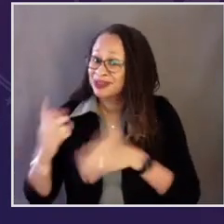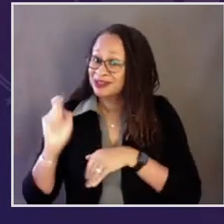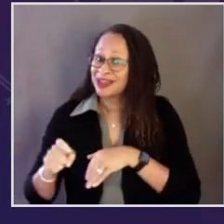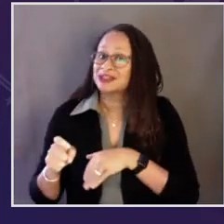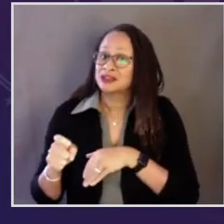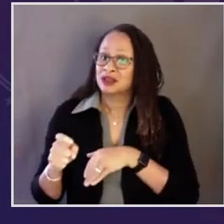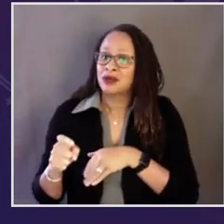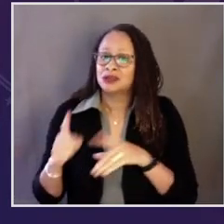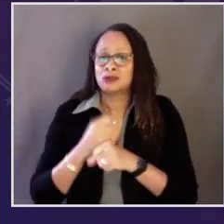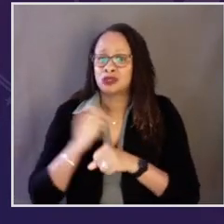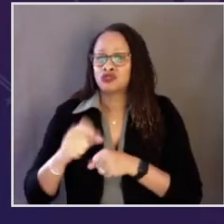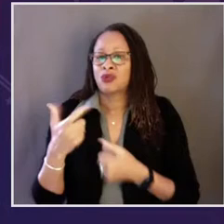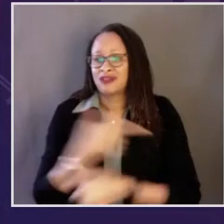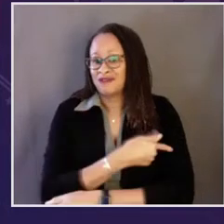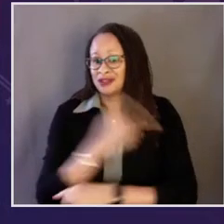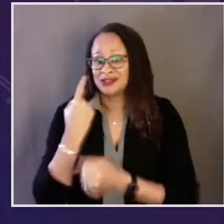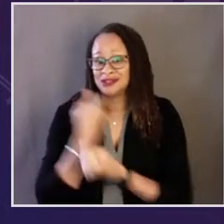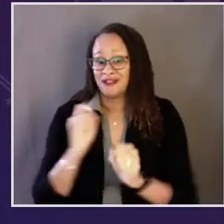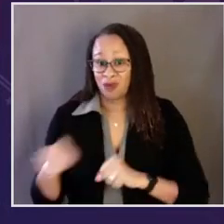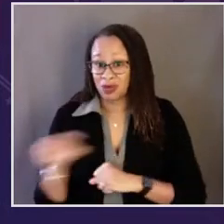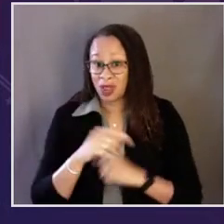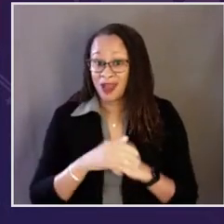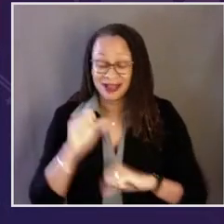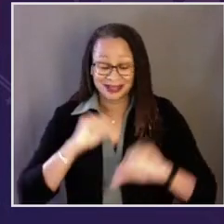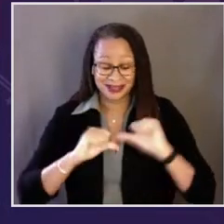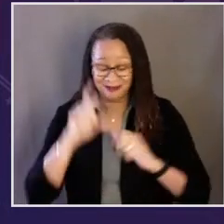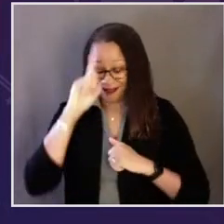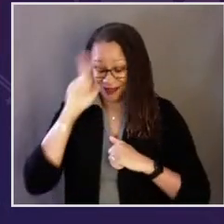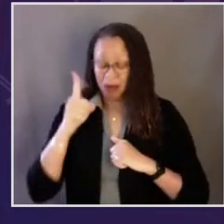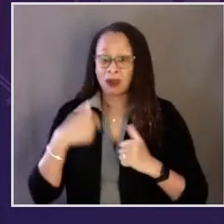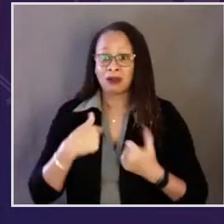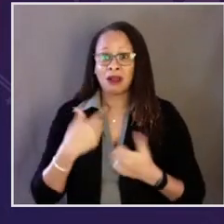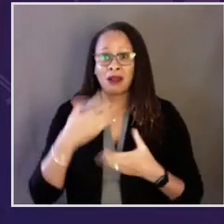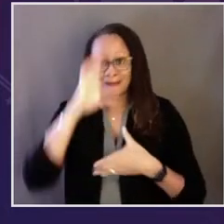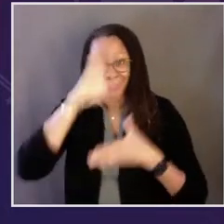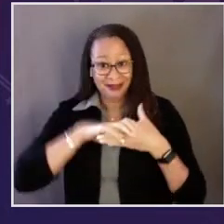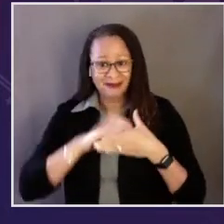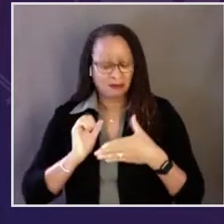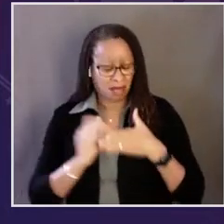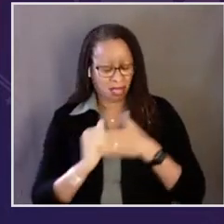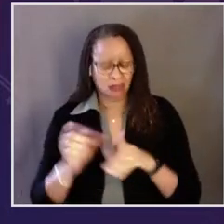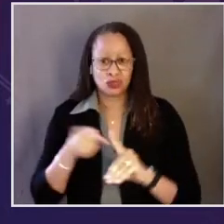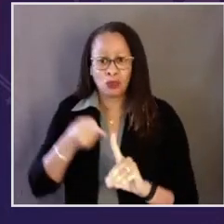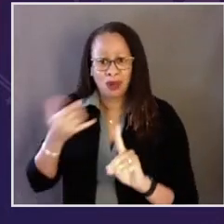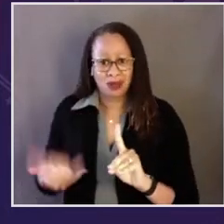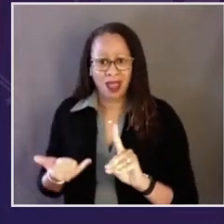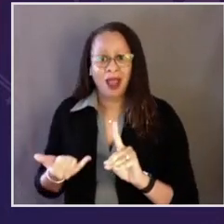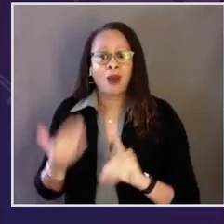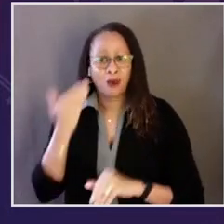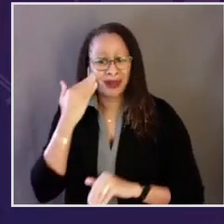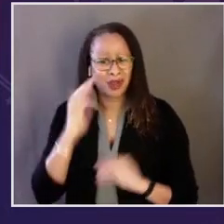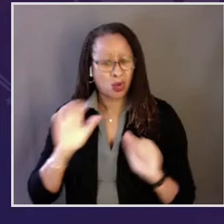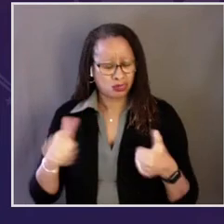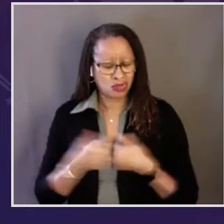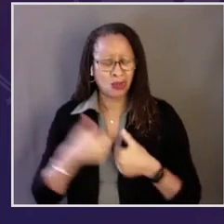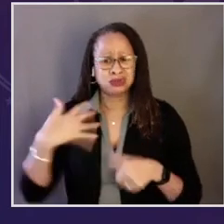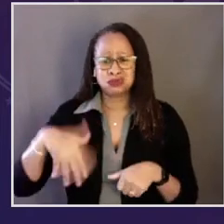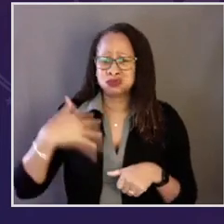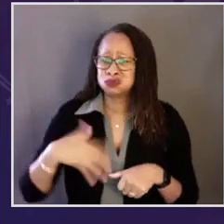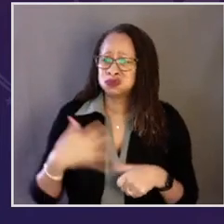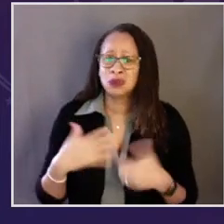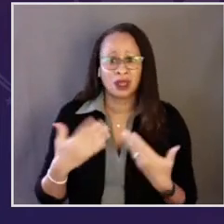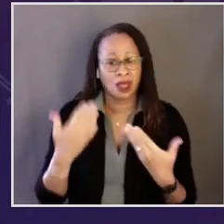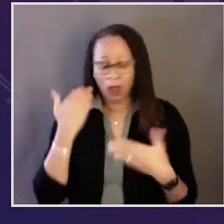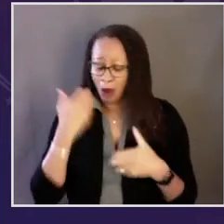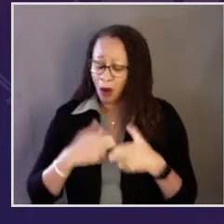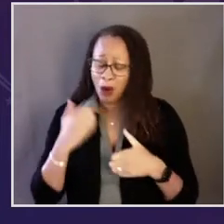time looking at all of the elements that need to be looked at. Scientific integrity led us to this point.